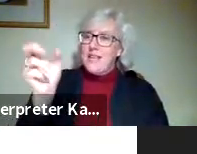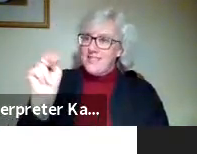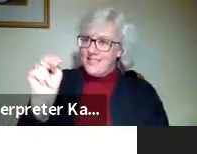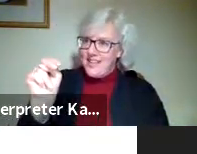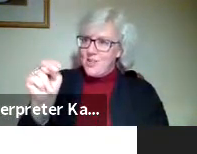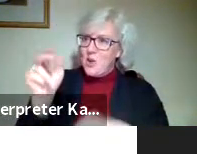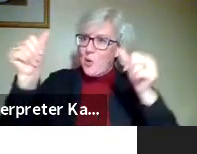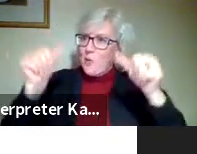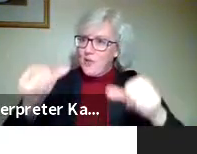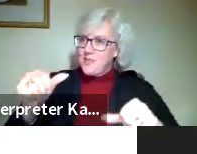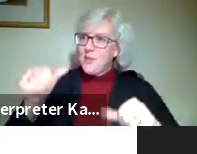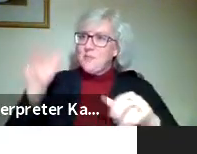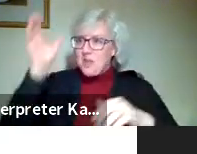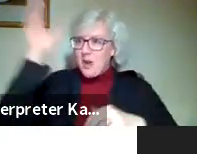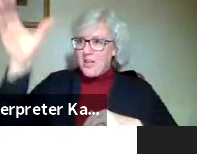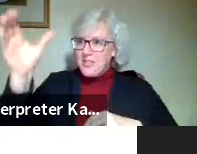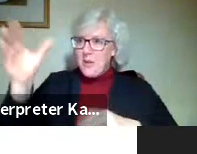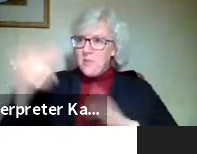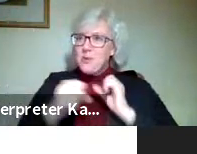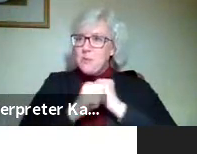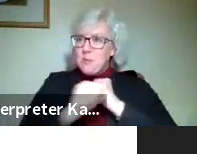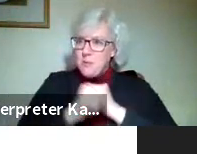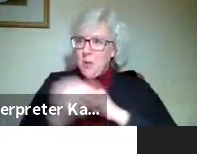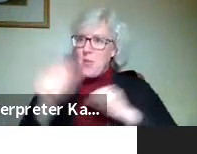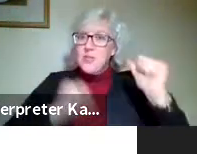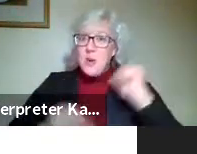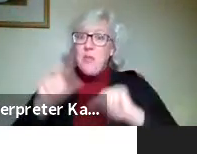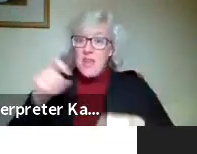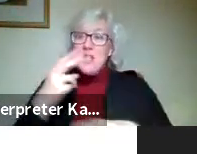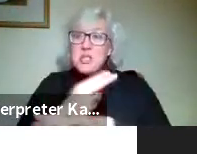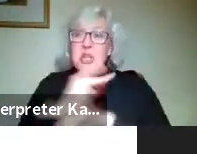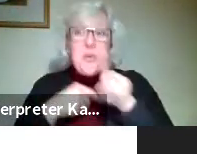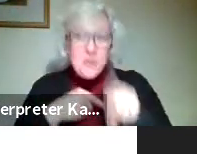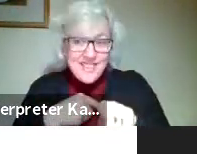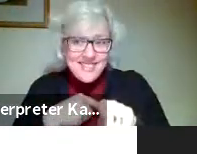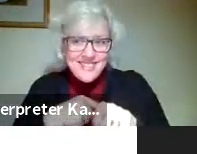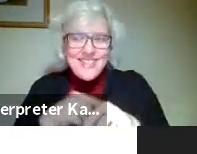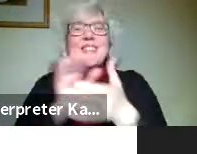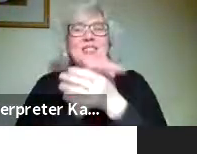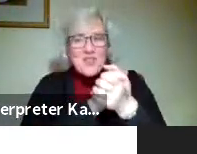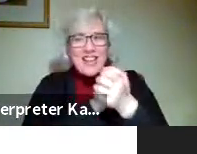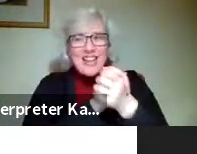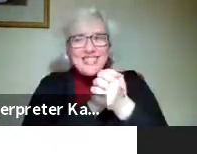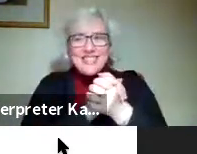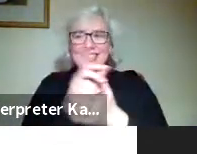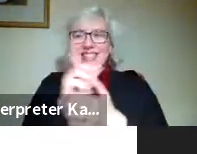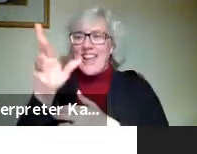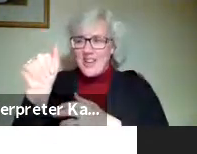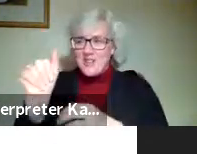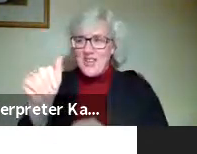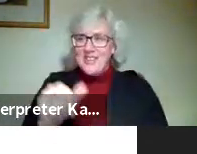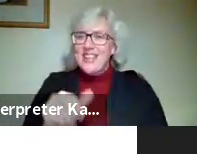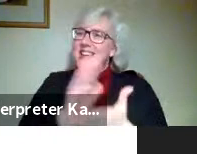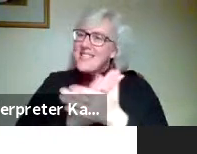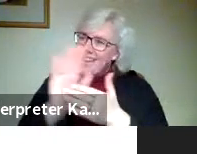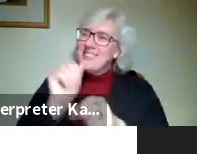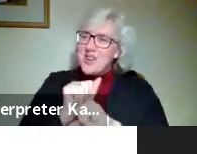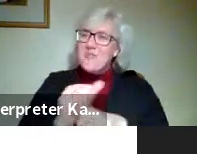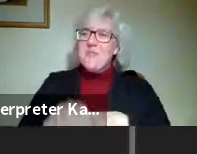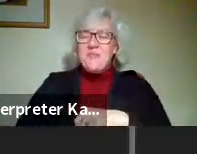concept to promote the show. And I think they should use it. So congratulations, Andrea. Nice job.